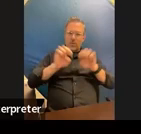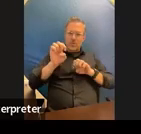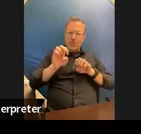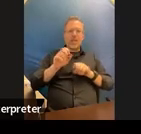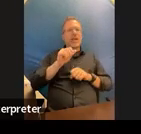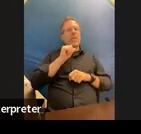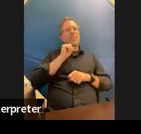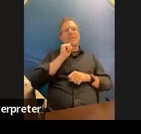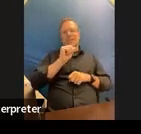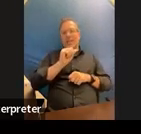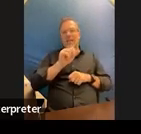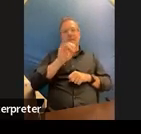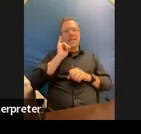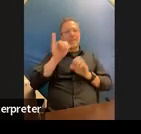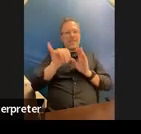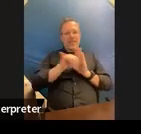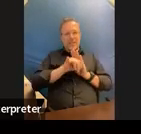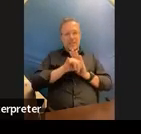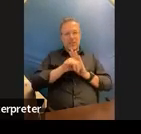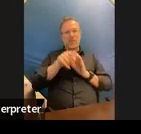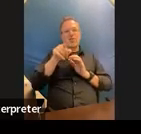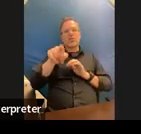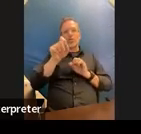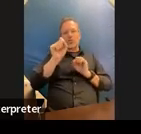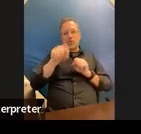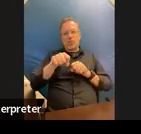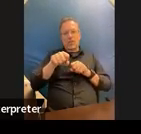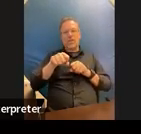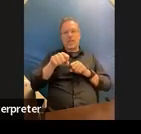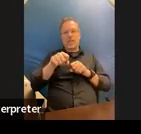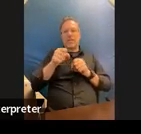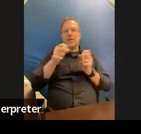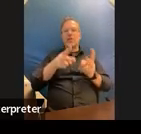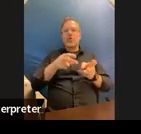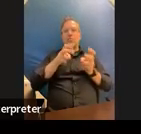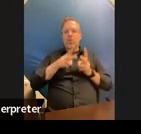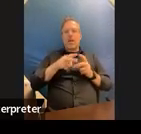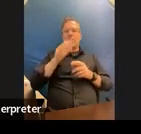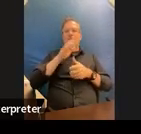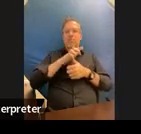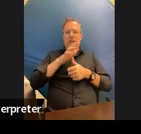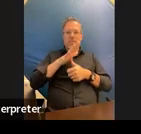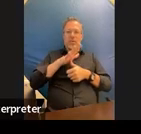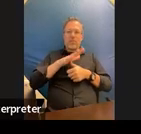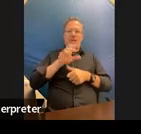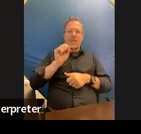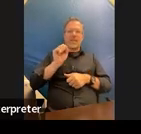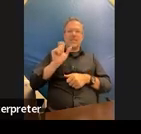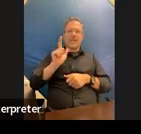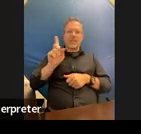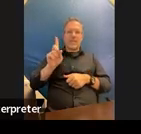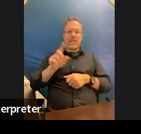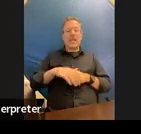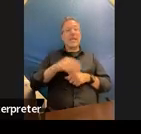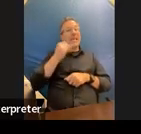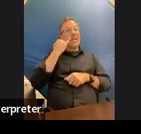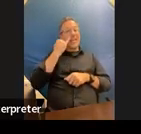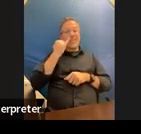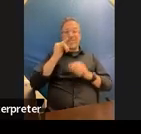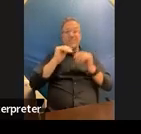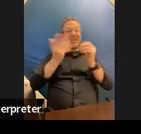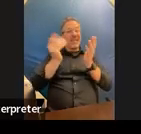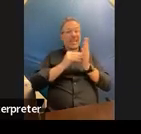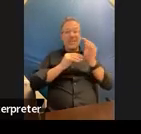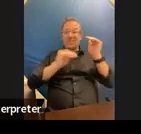identification because you can pull out the primary is the sld if you can't pull them apart then